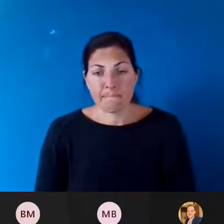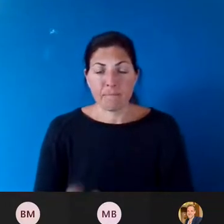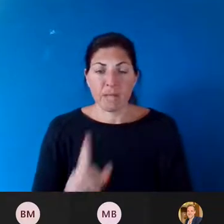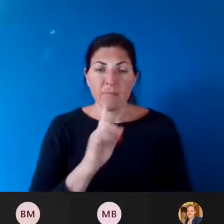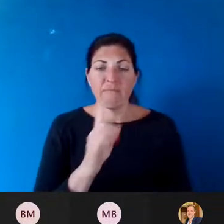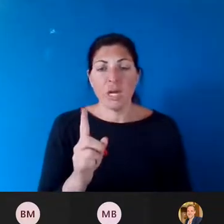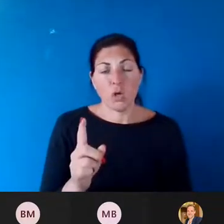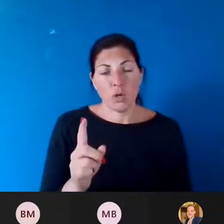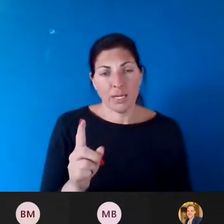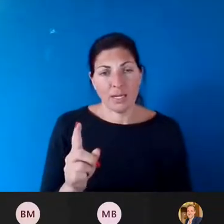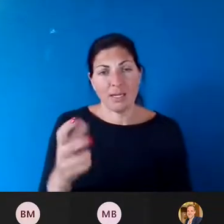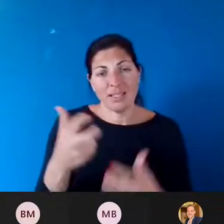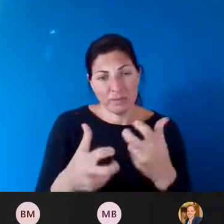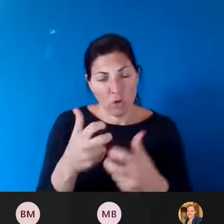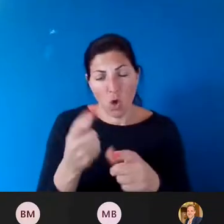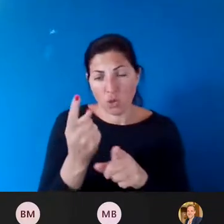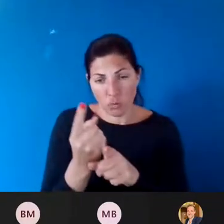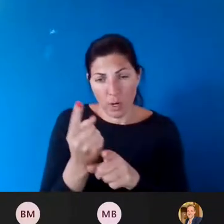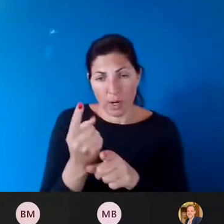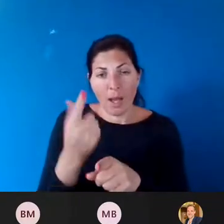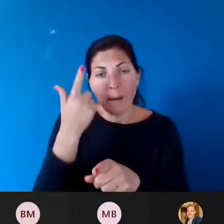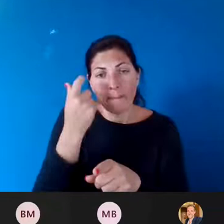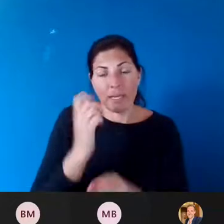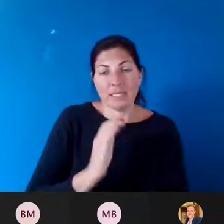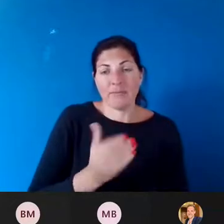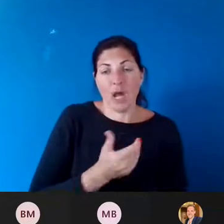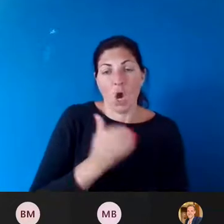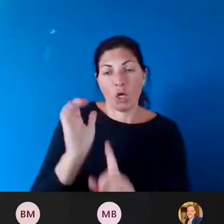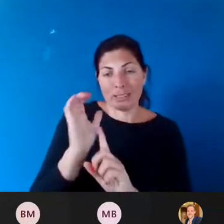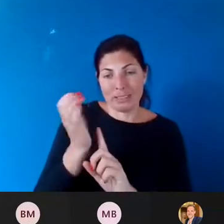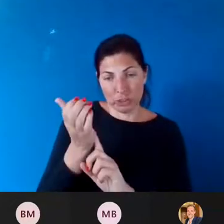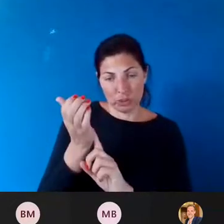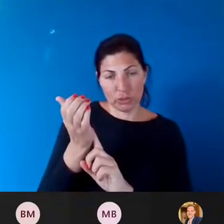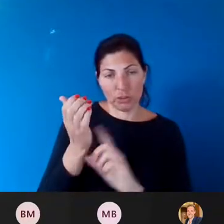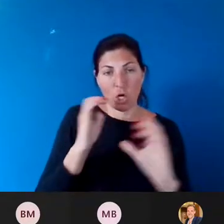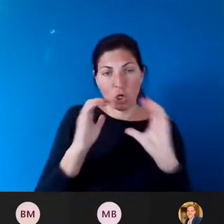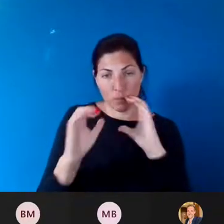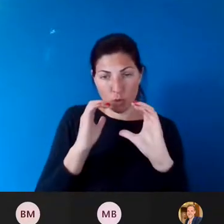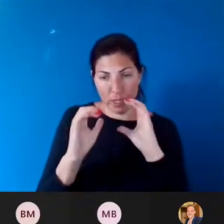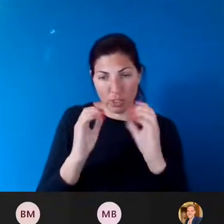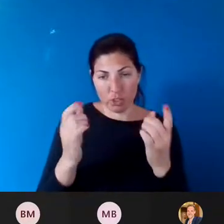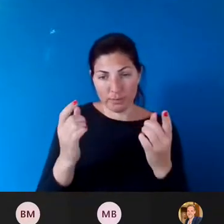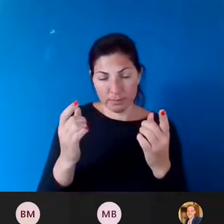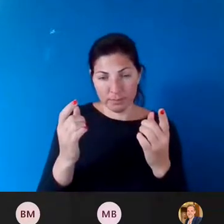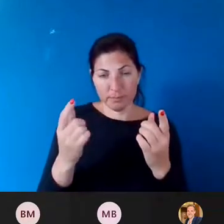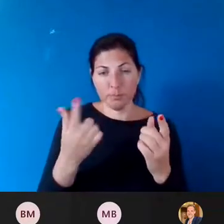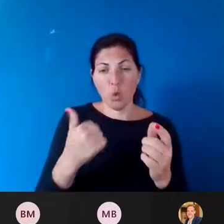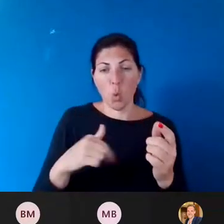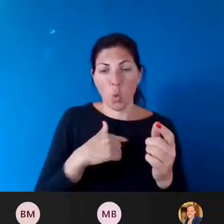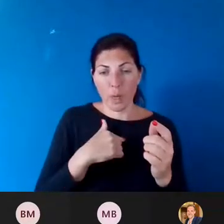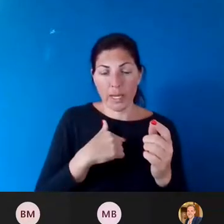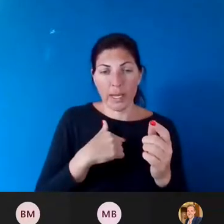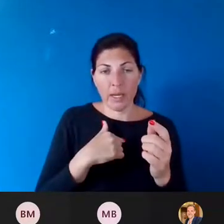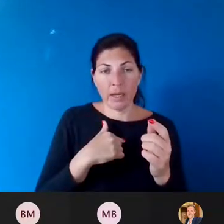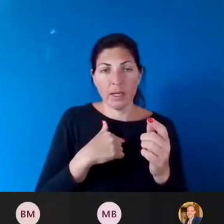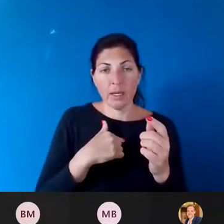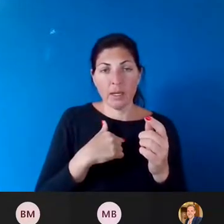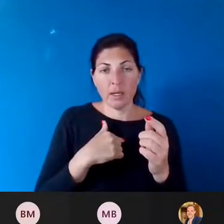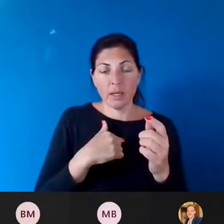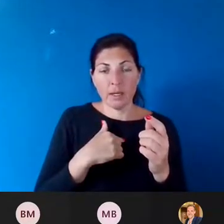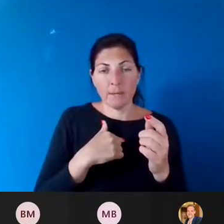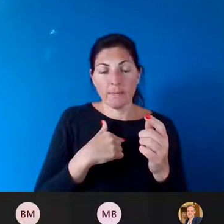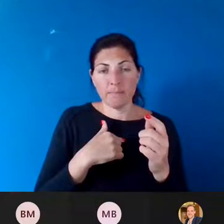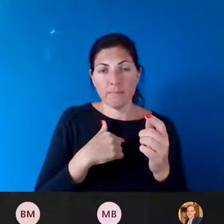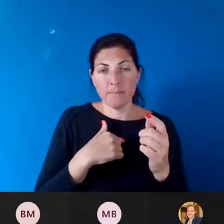part because of our conditions against which communication is happening. We have under invested in our capacity to have